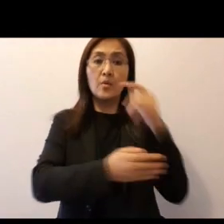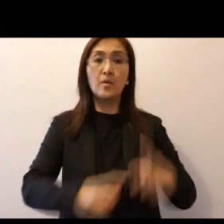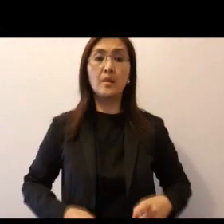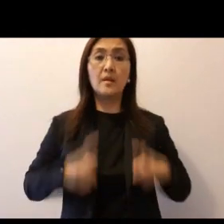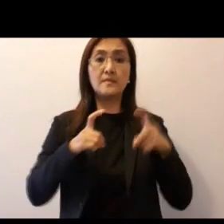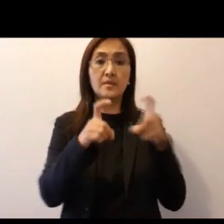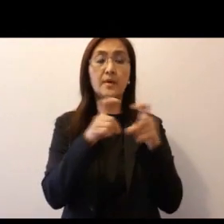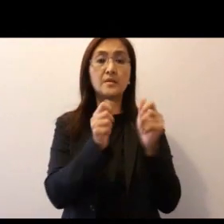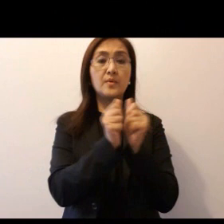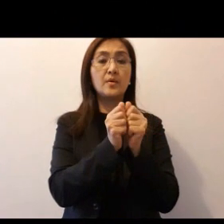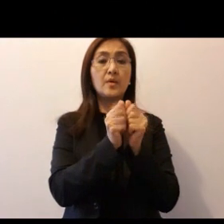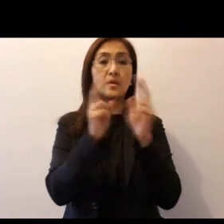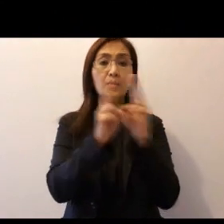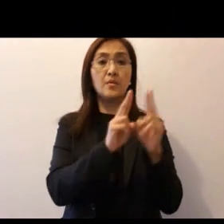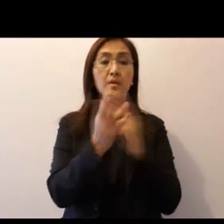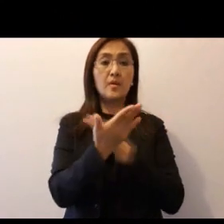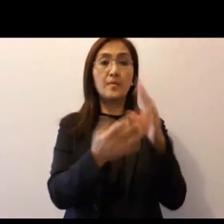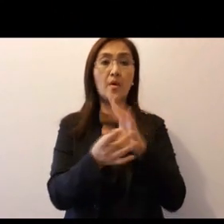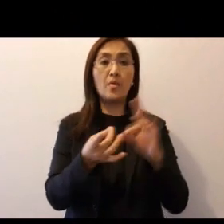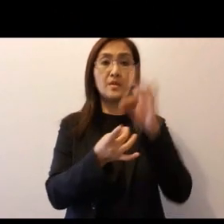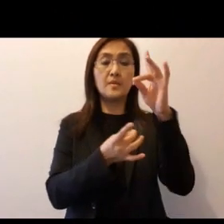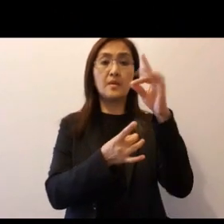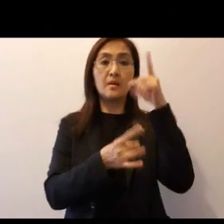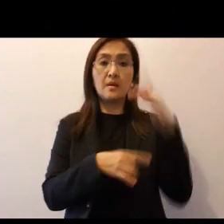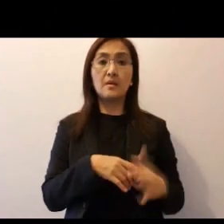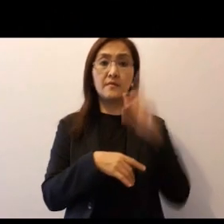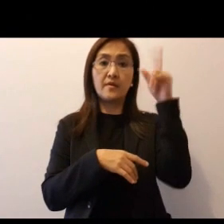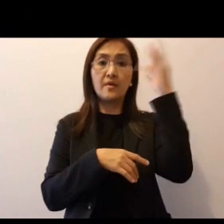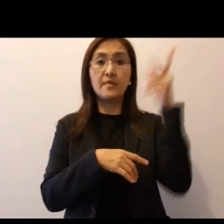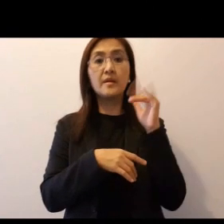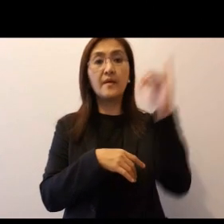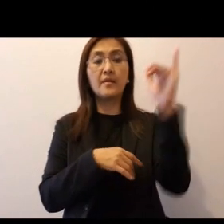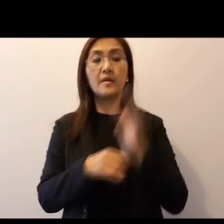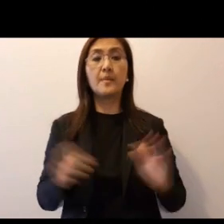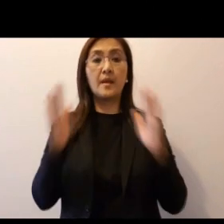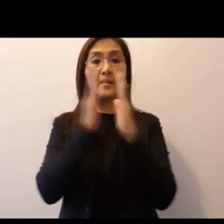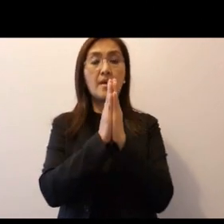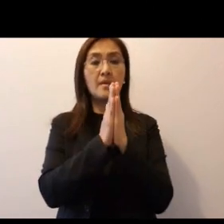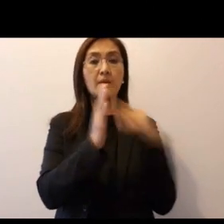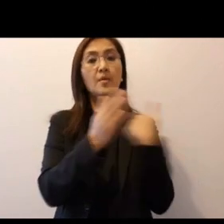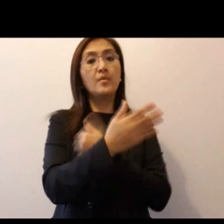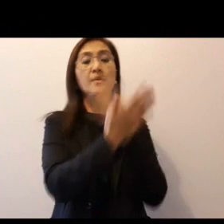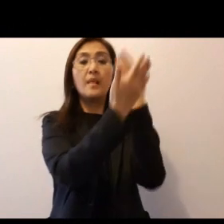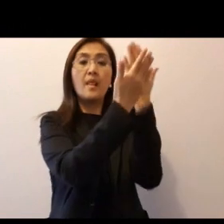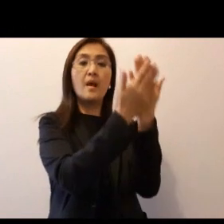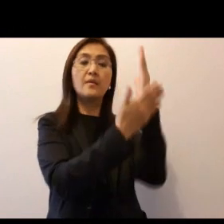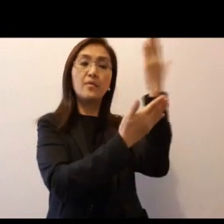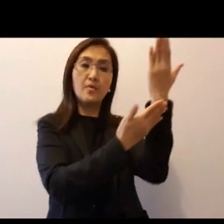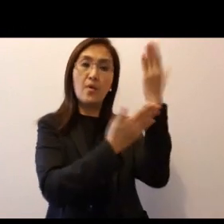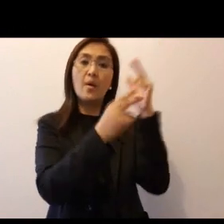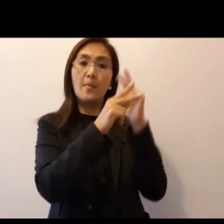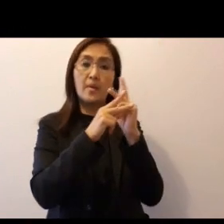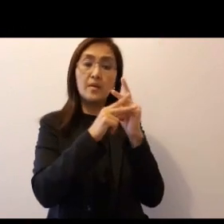reigns with you, in the unity of the Holy Spirit, God forever and ever. Amen. We fly